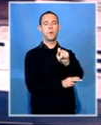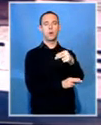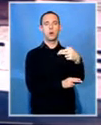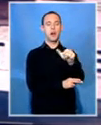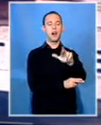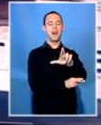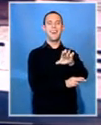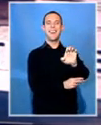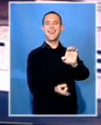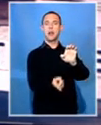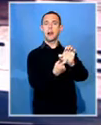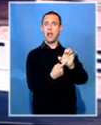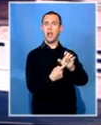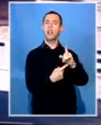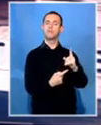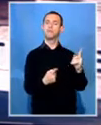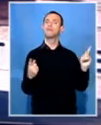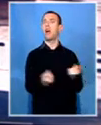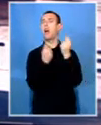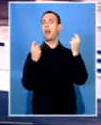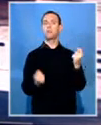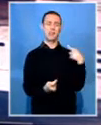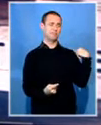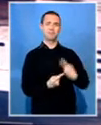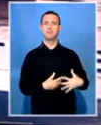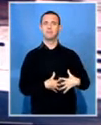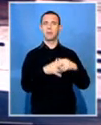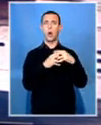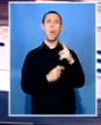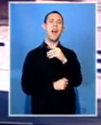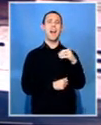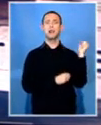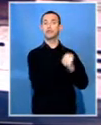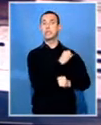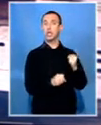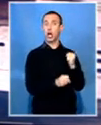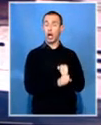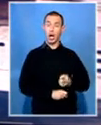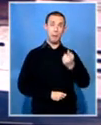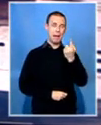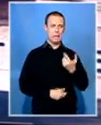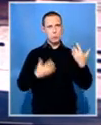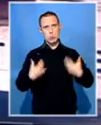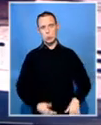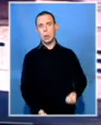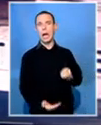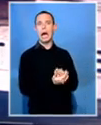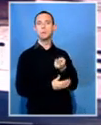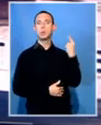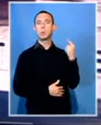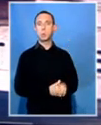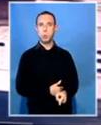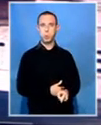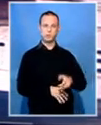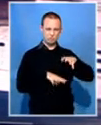theft and malicious damage to property have been remanded in police custody until the 27th of May. The students made a brief appearance in